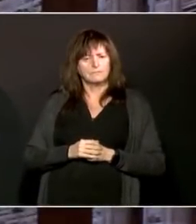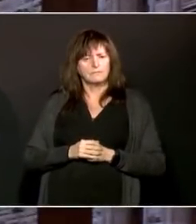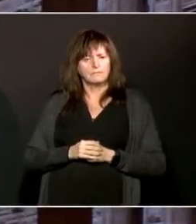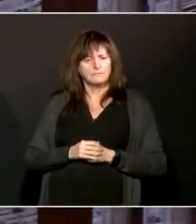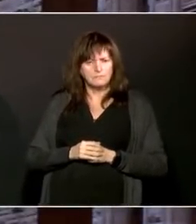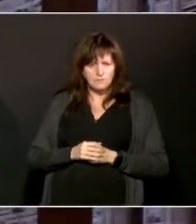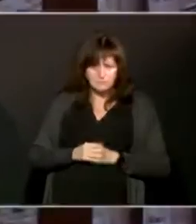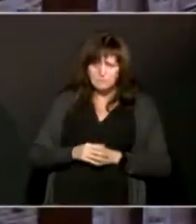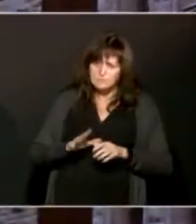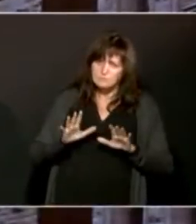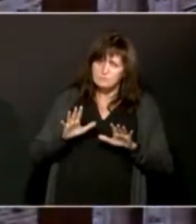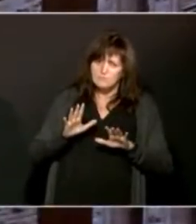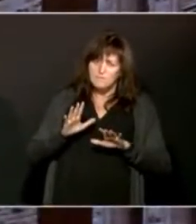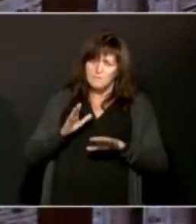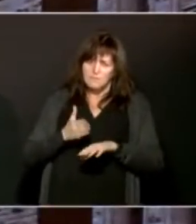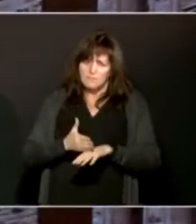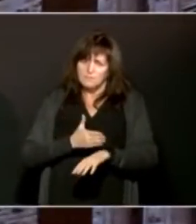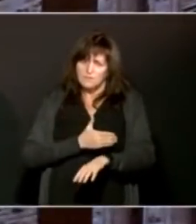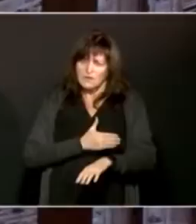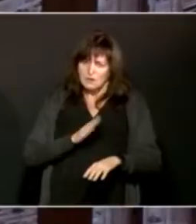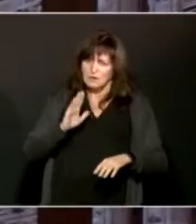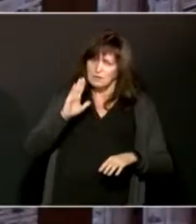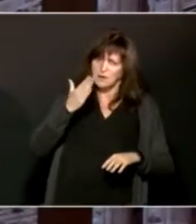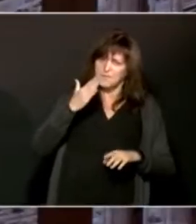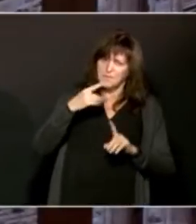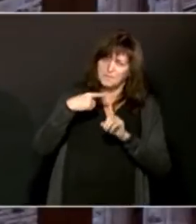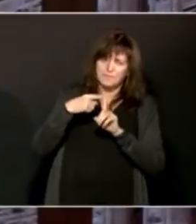with the vaccination.